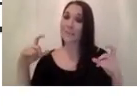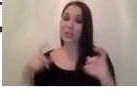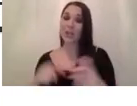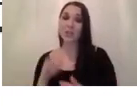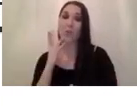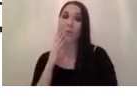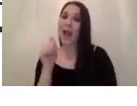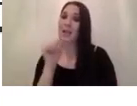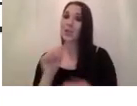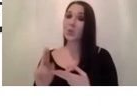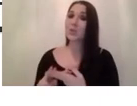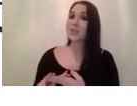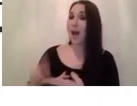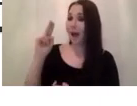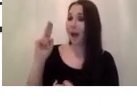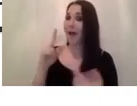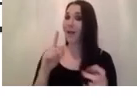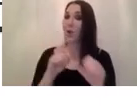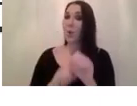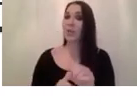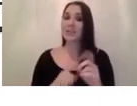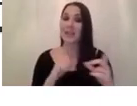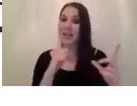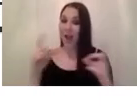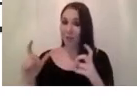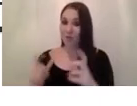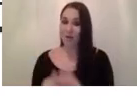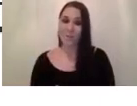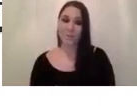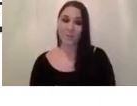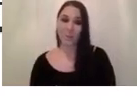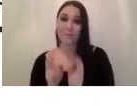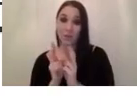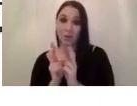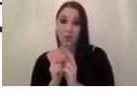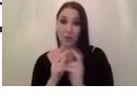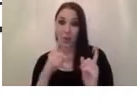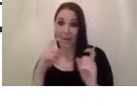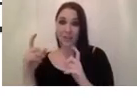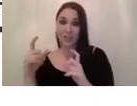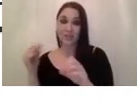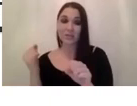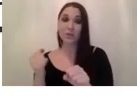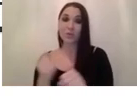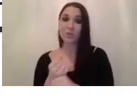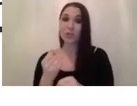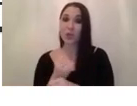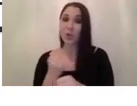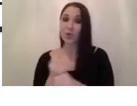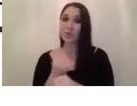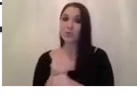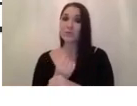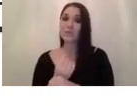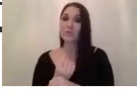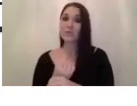quality a high quality camera the two the two images were actually produced with in under